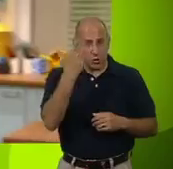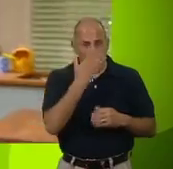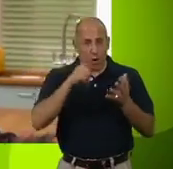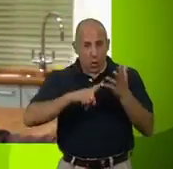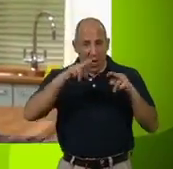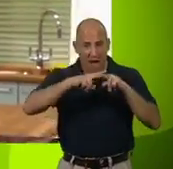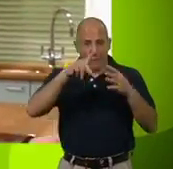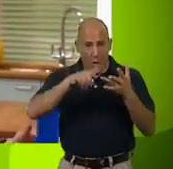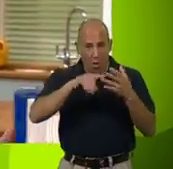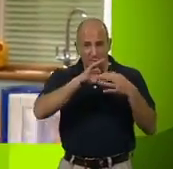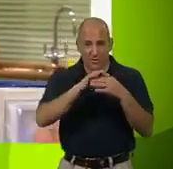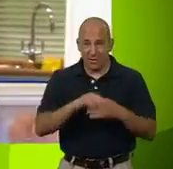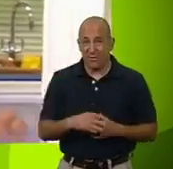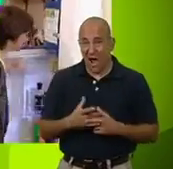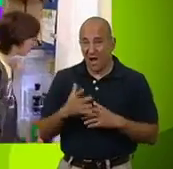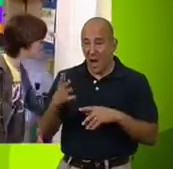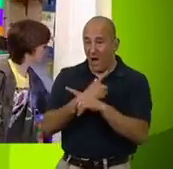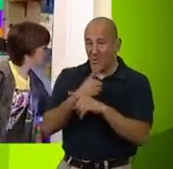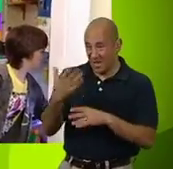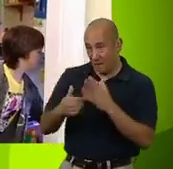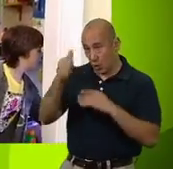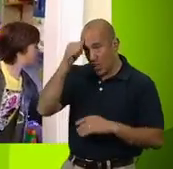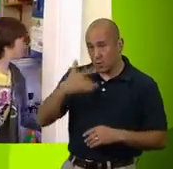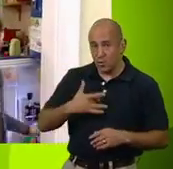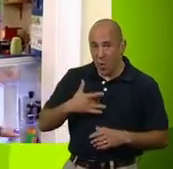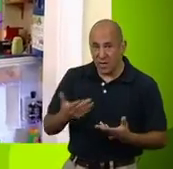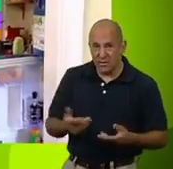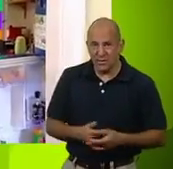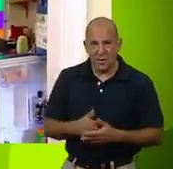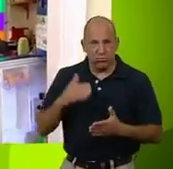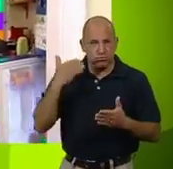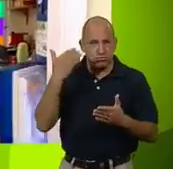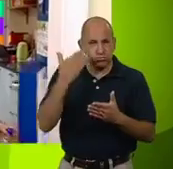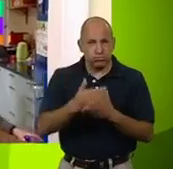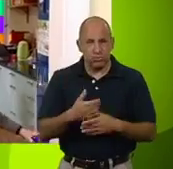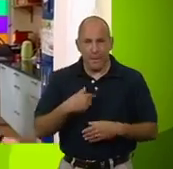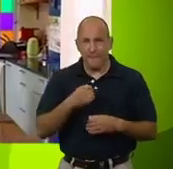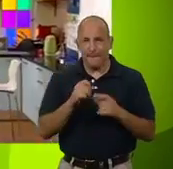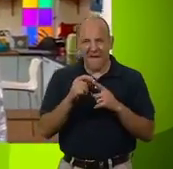Till last week, you didn't even know there was a toilet. All those years, coming to school with a plastic bottle.